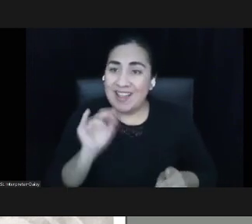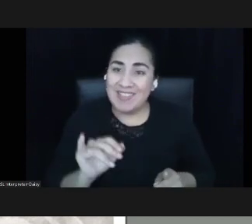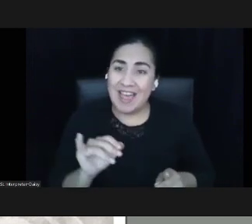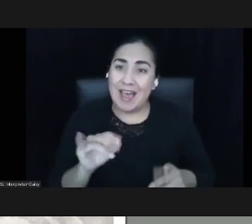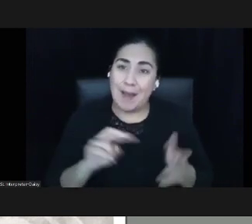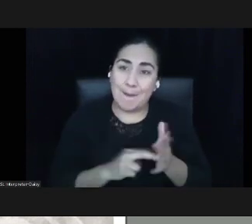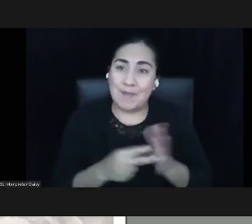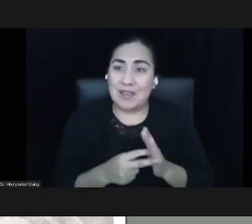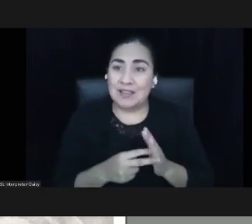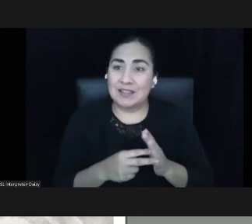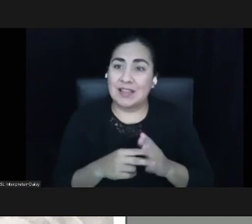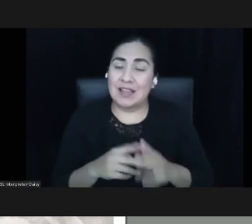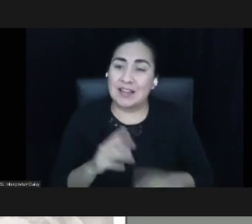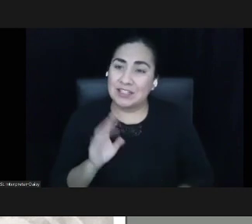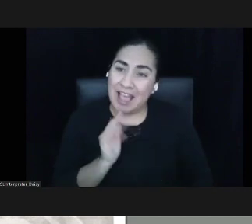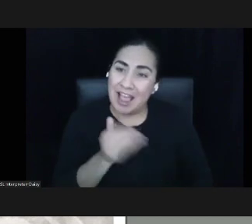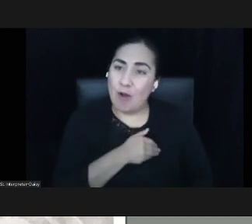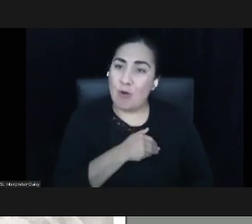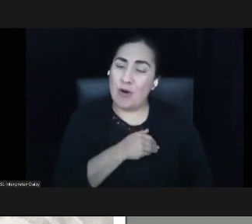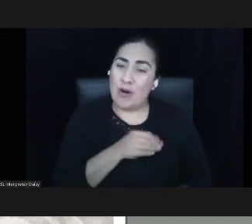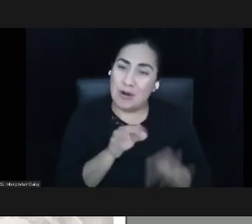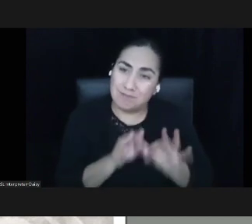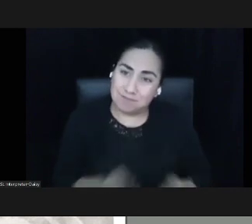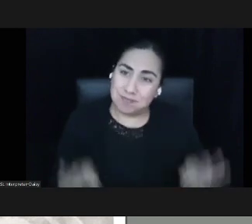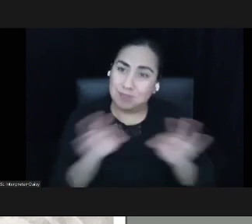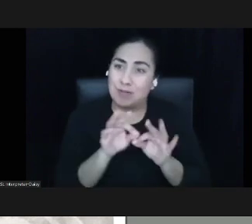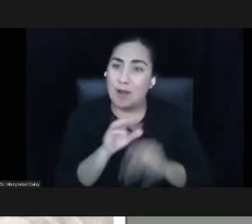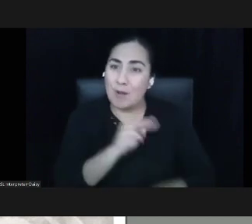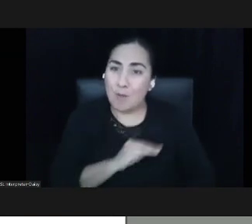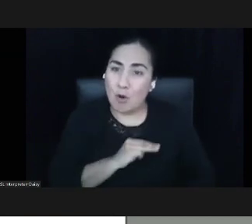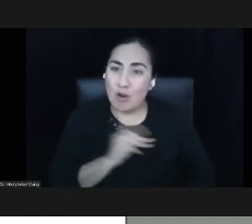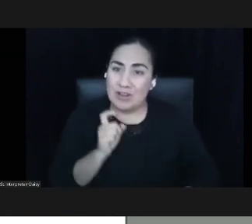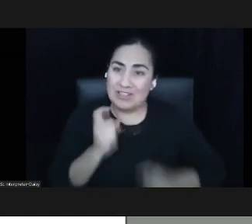so in ways to ensure that it is used as a productive asset.